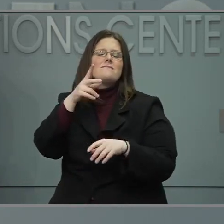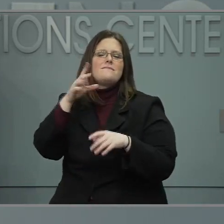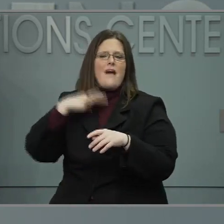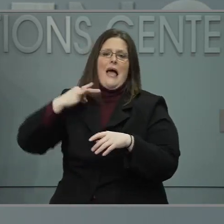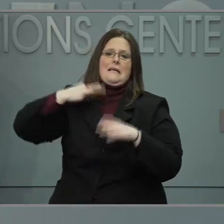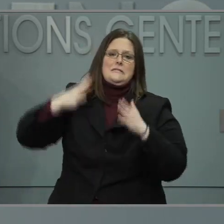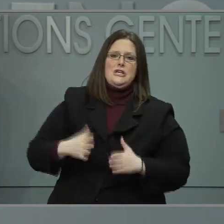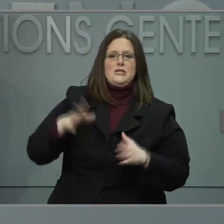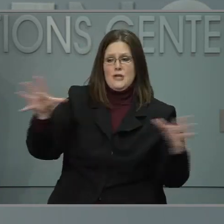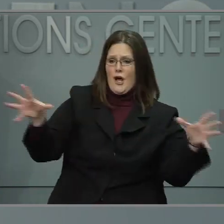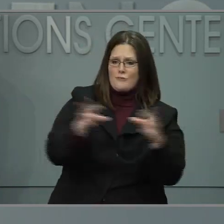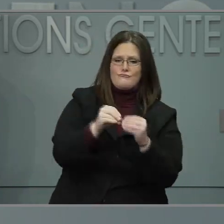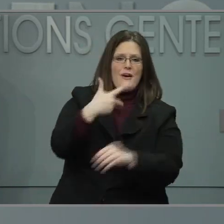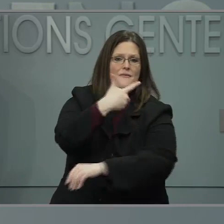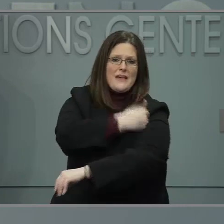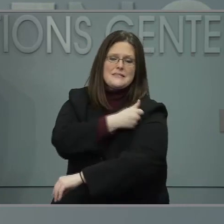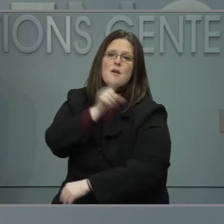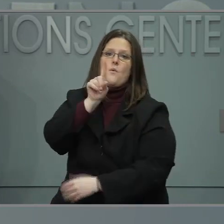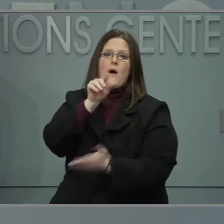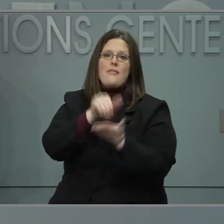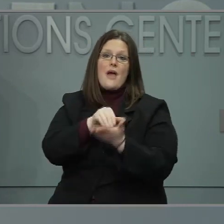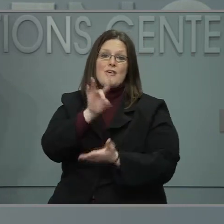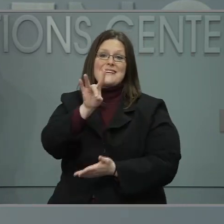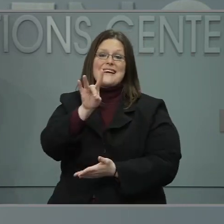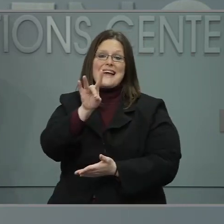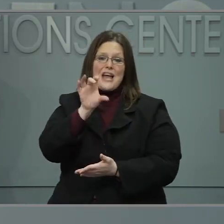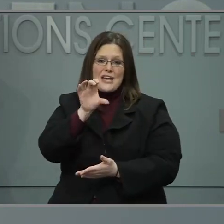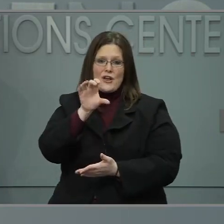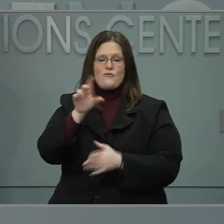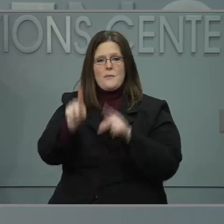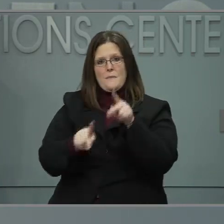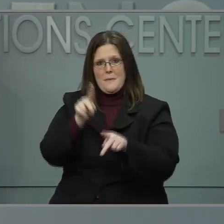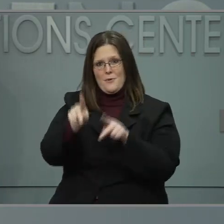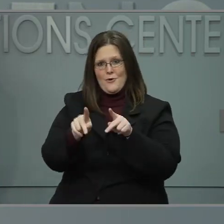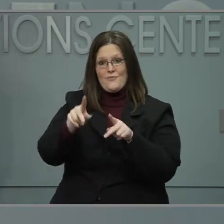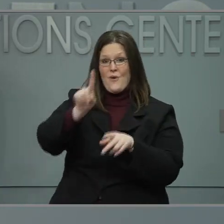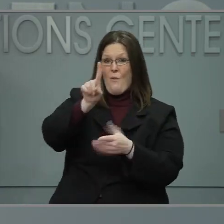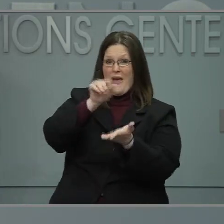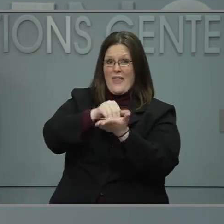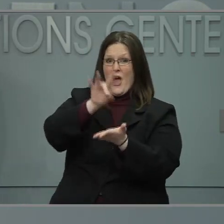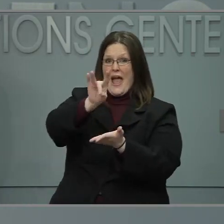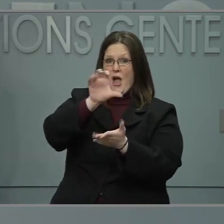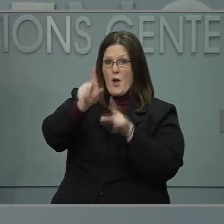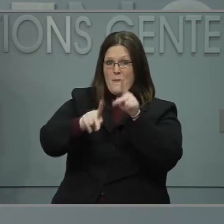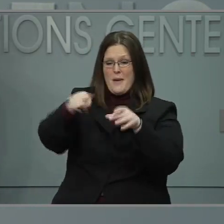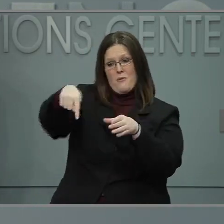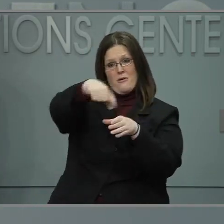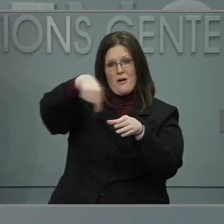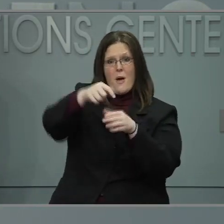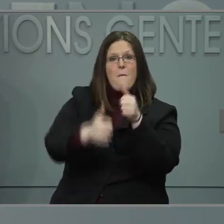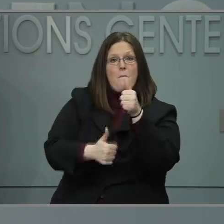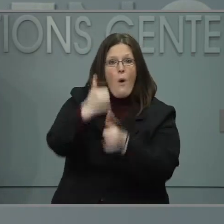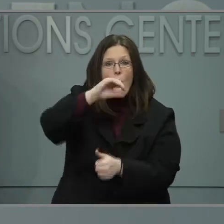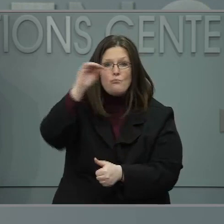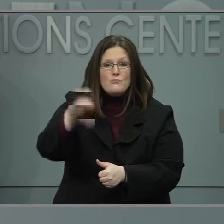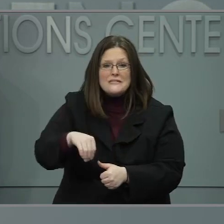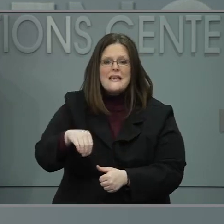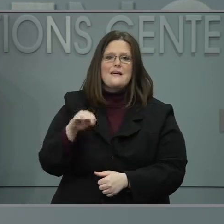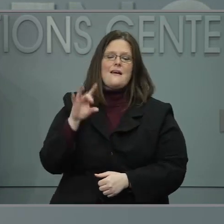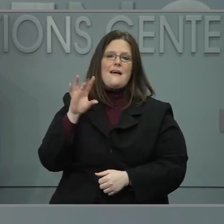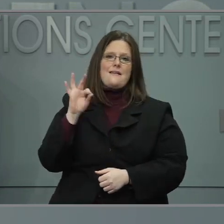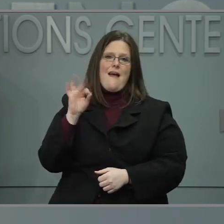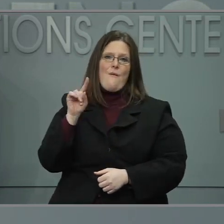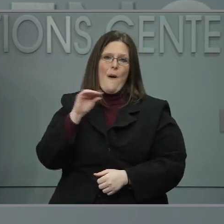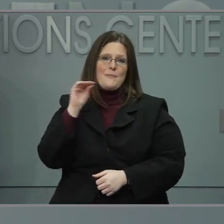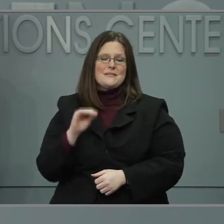people of whom 91% identified as black or African American. African in